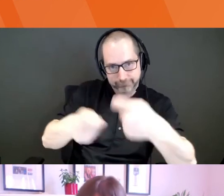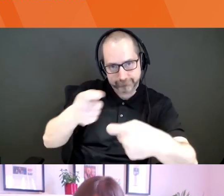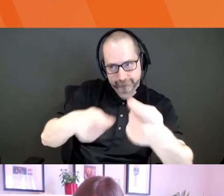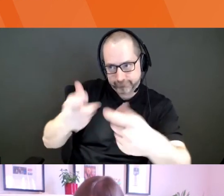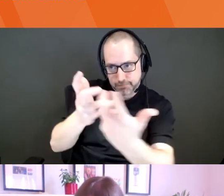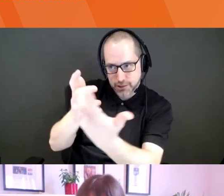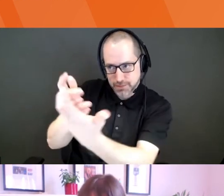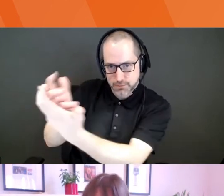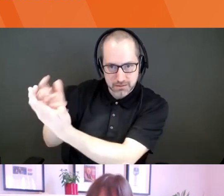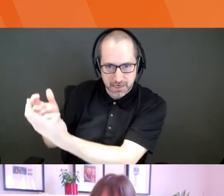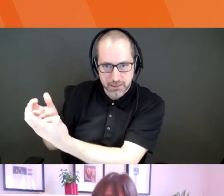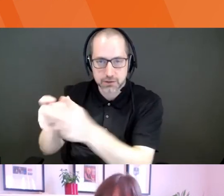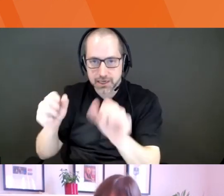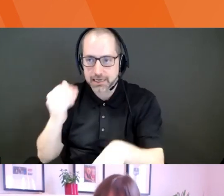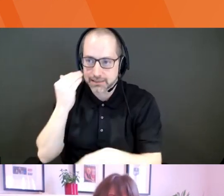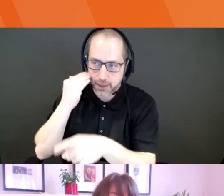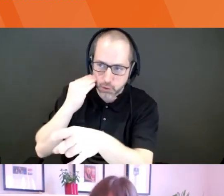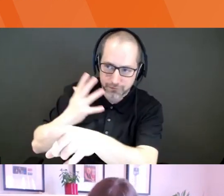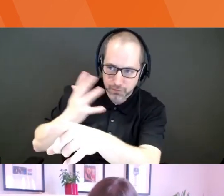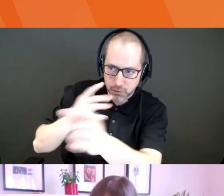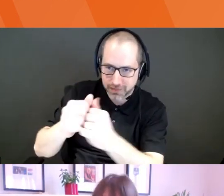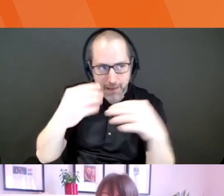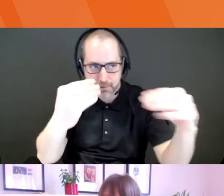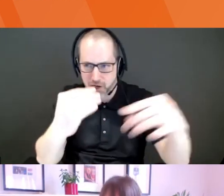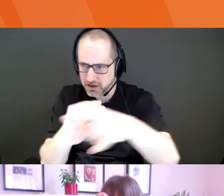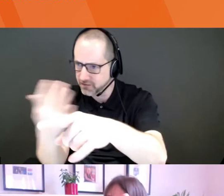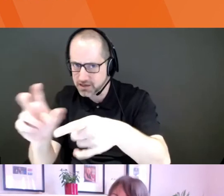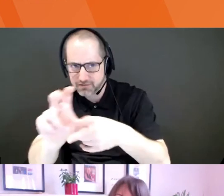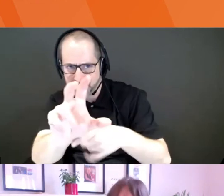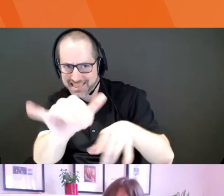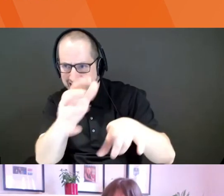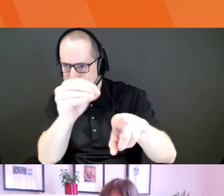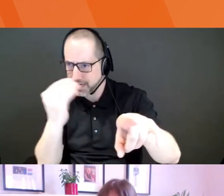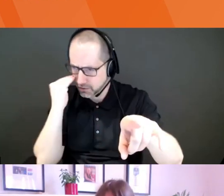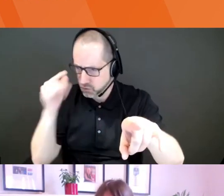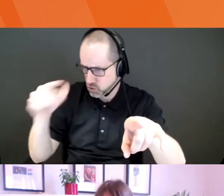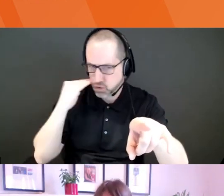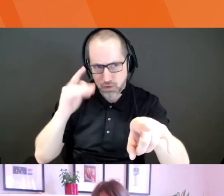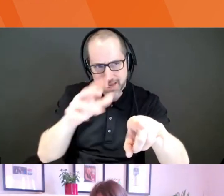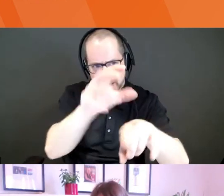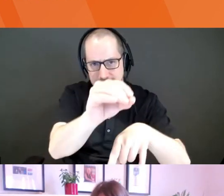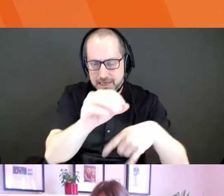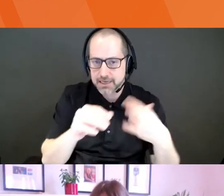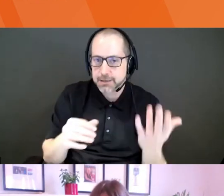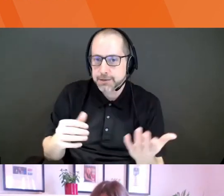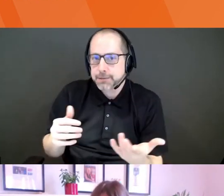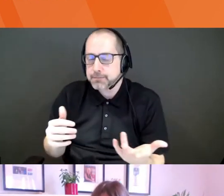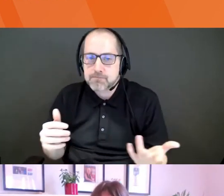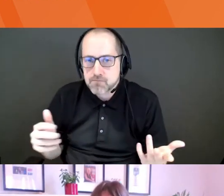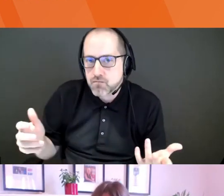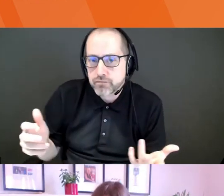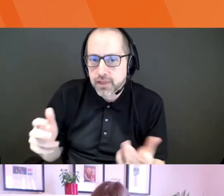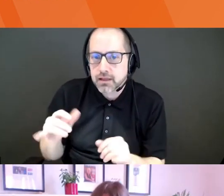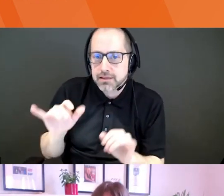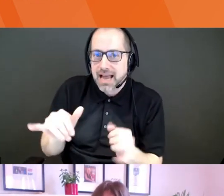this market because I know you invested in this company or, you know, you're familiar with this company. Uh, you might want to not be so forthcoming, but those are, those are